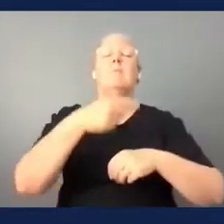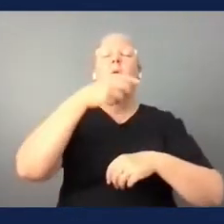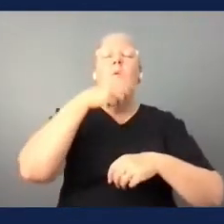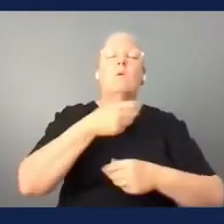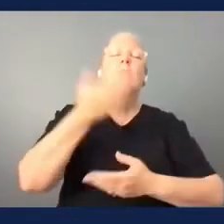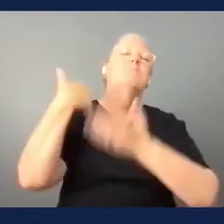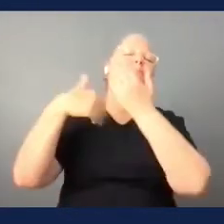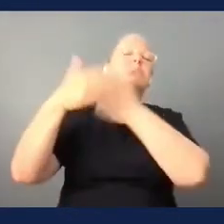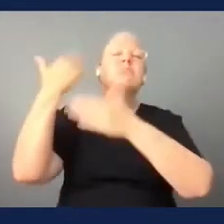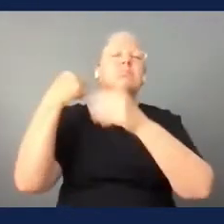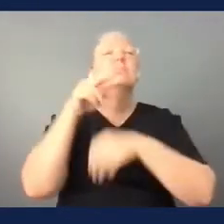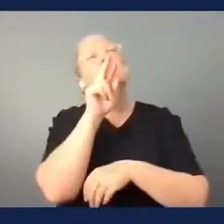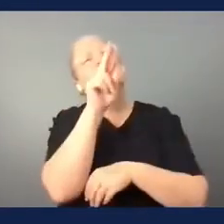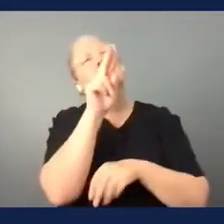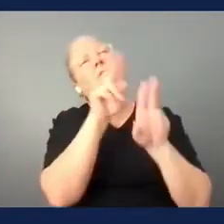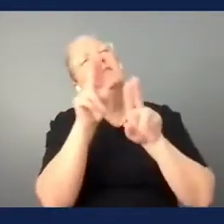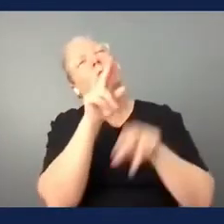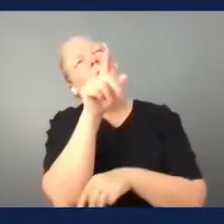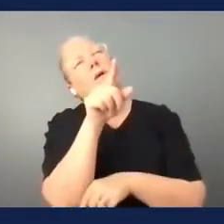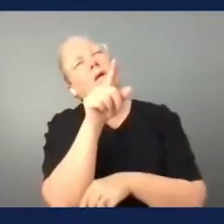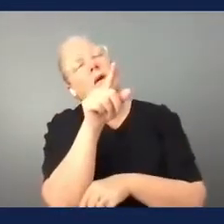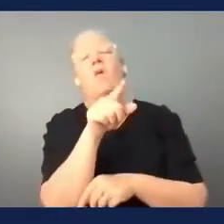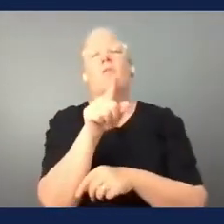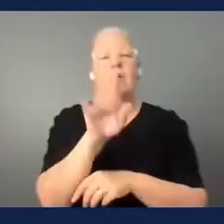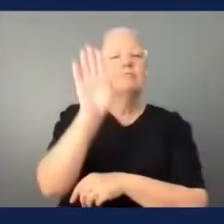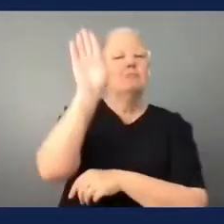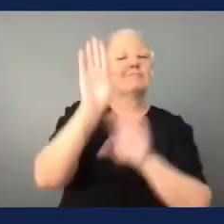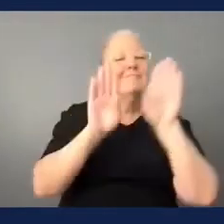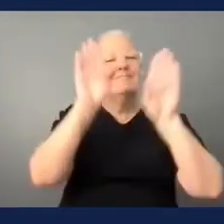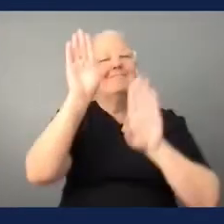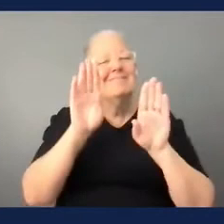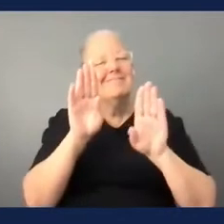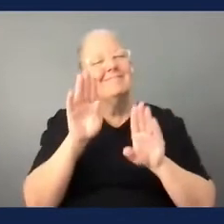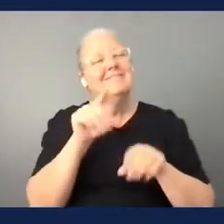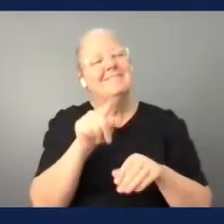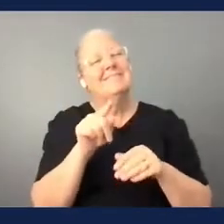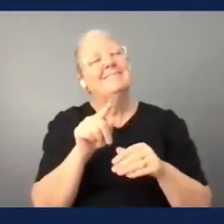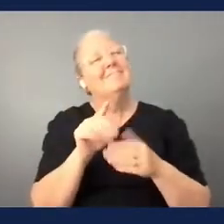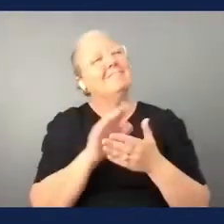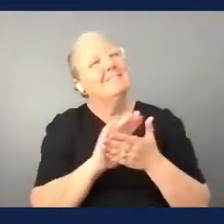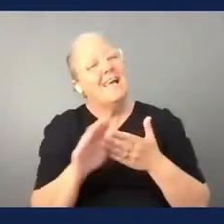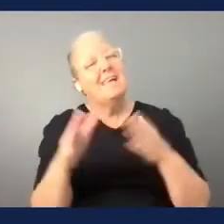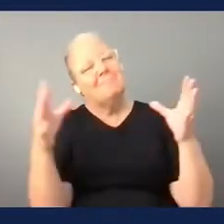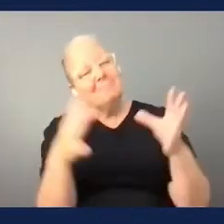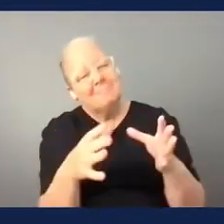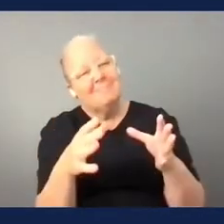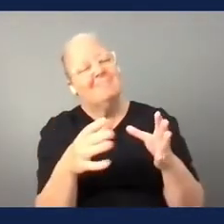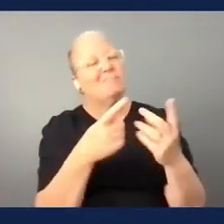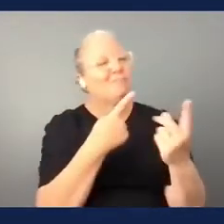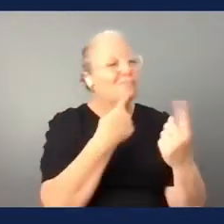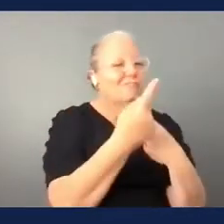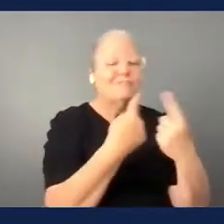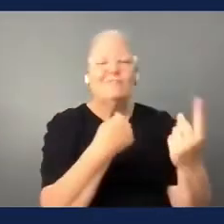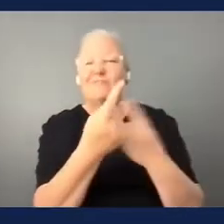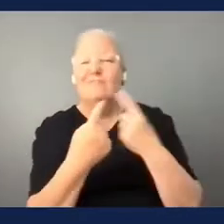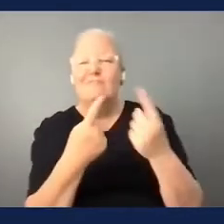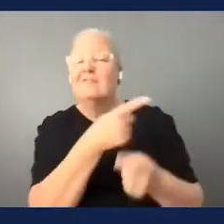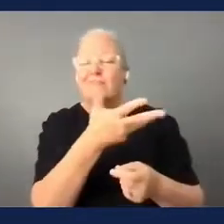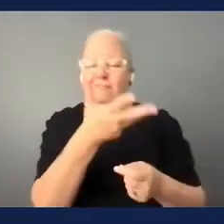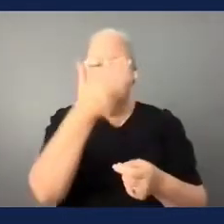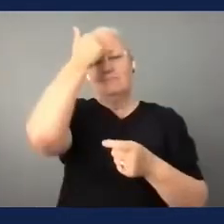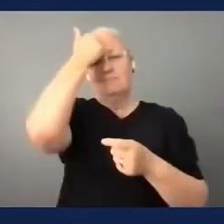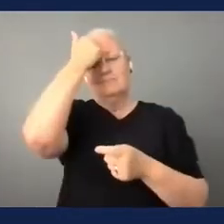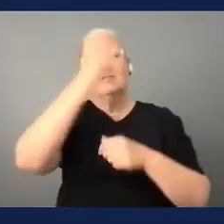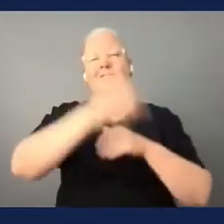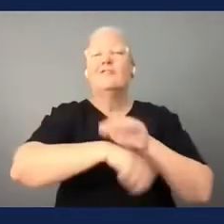and uh a nice community experience so a lot about this about clubs is to get the people with dementia